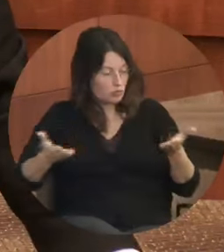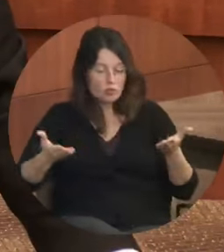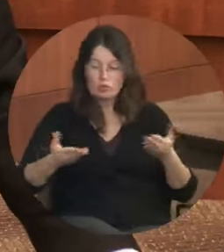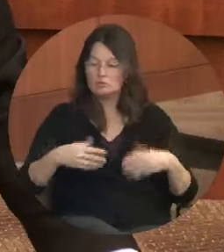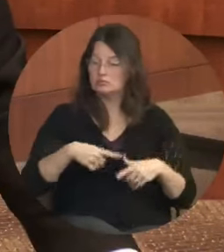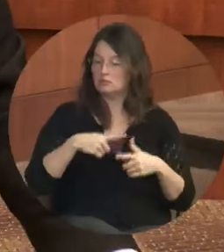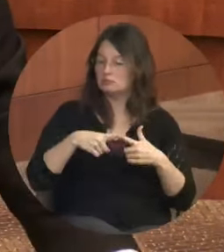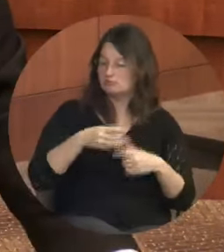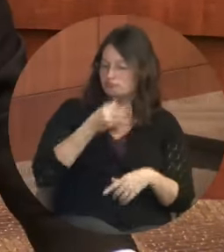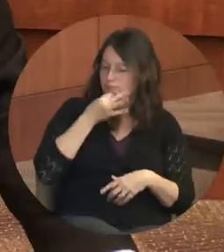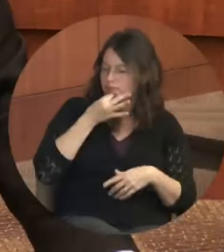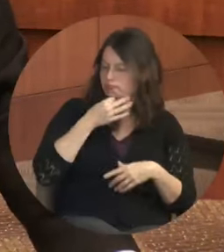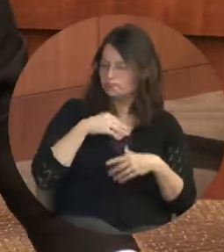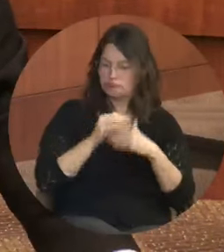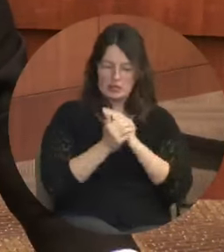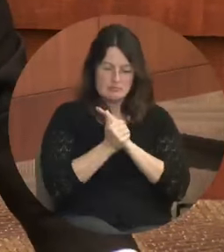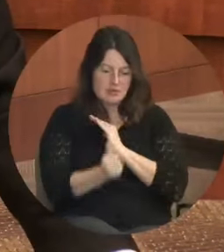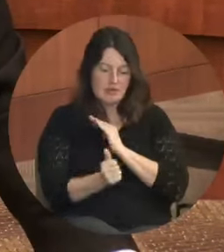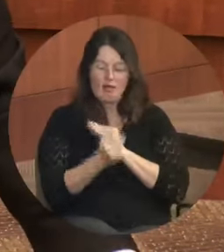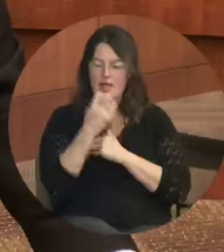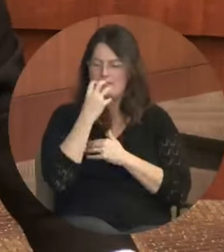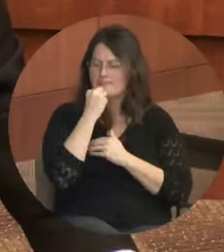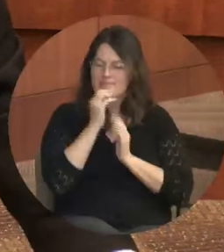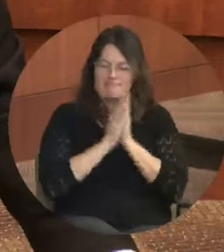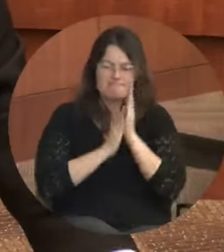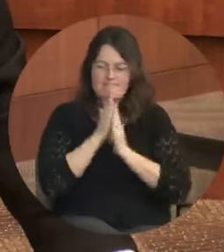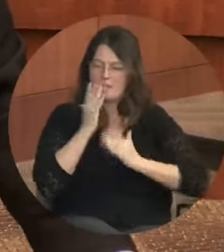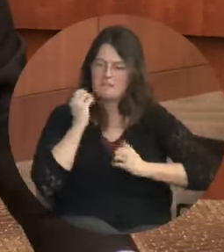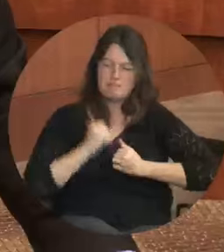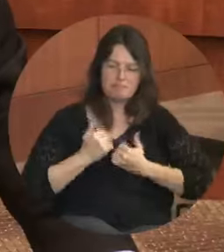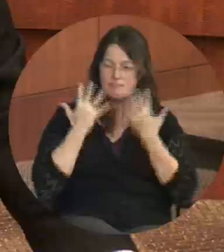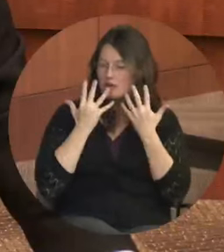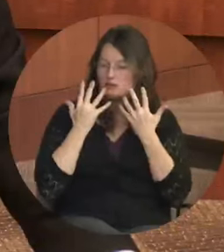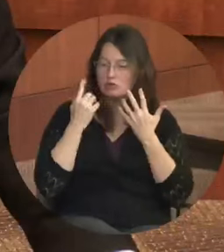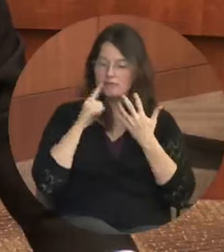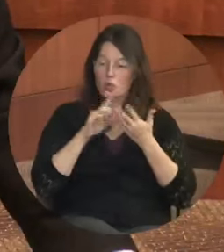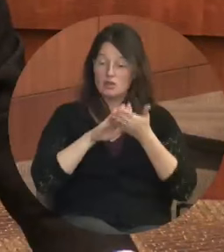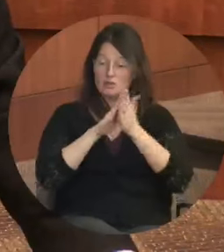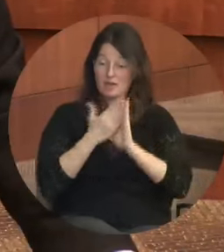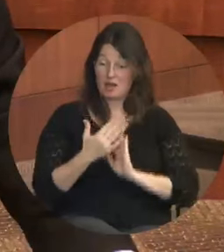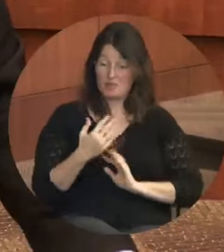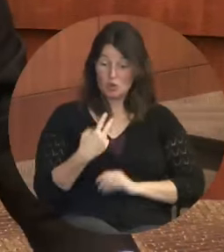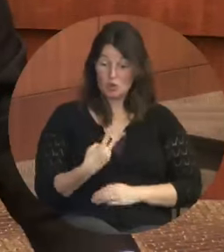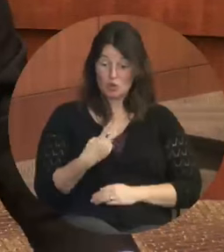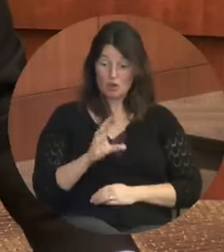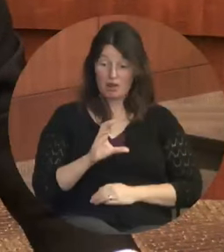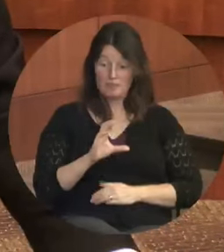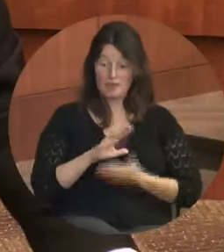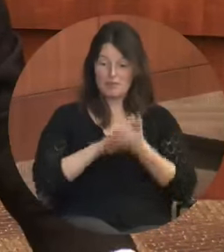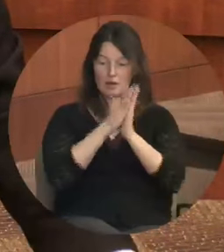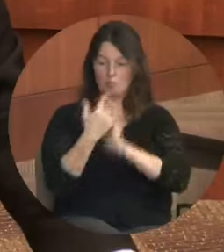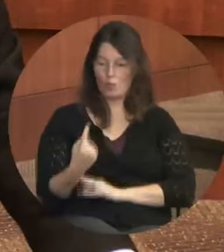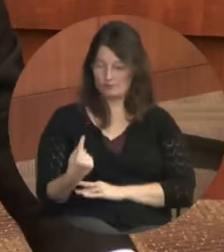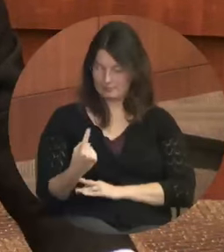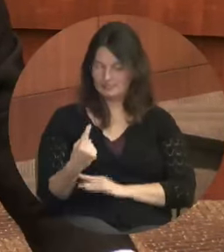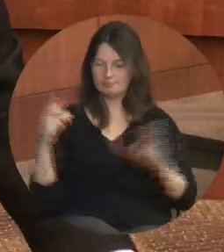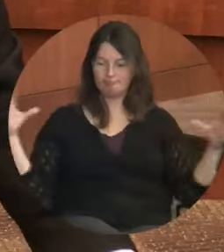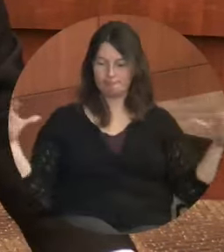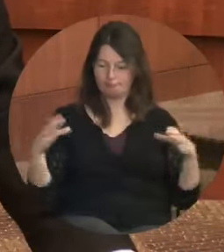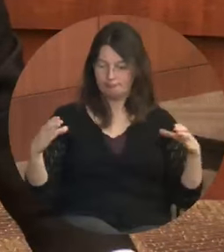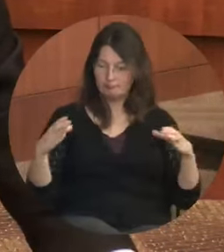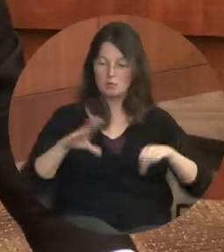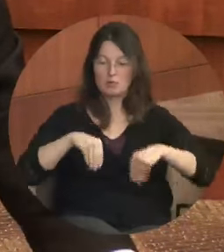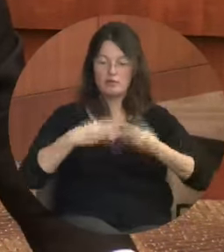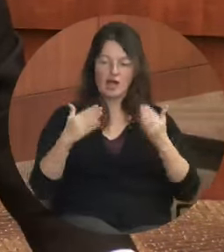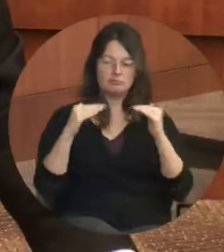the passion to create one Columbia from two. One Columbia that provides opportunity for every citizen who lives here.